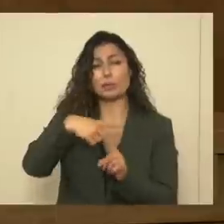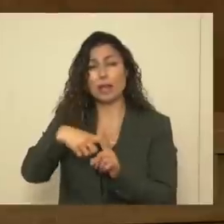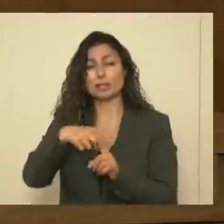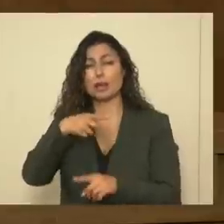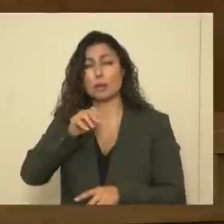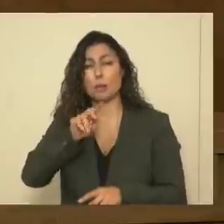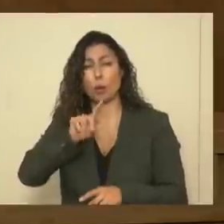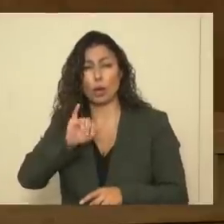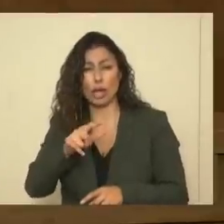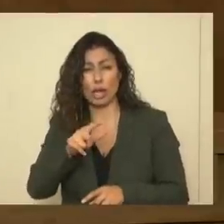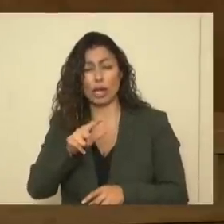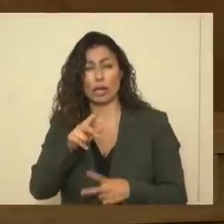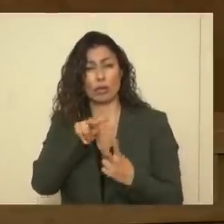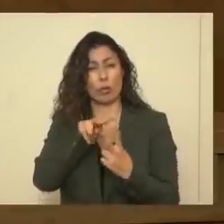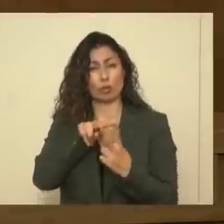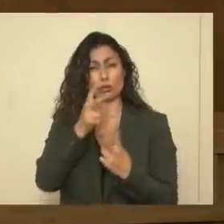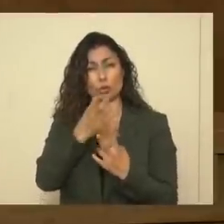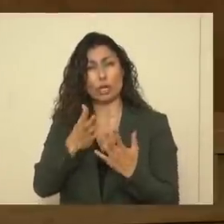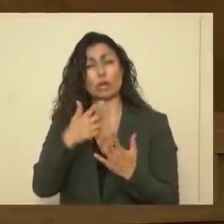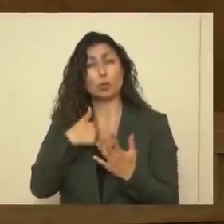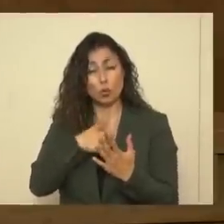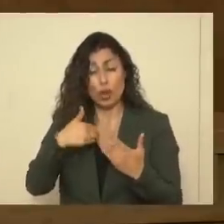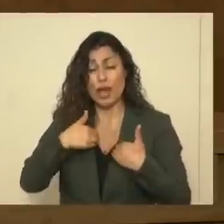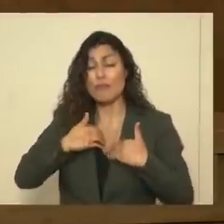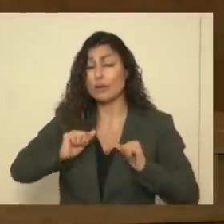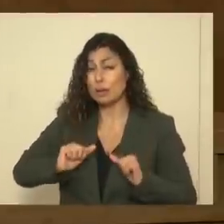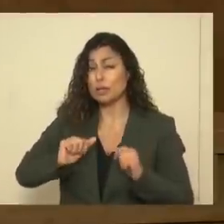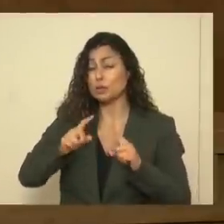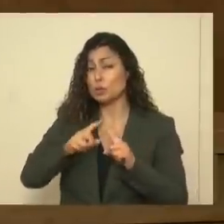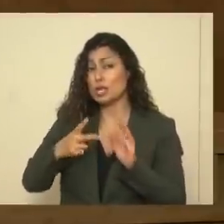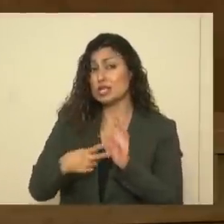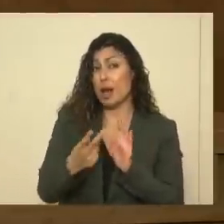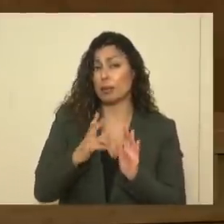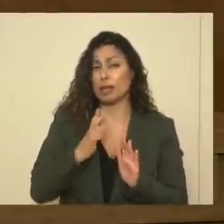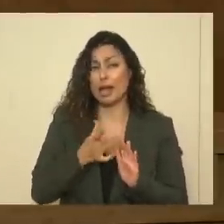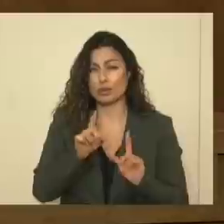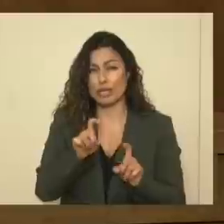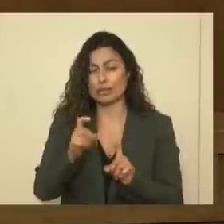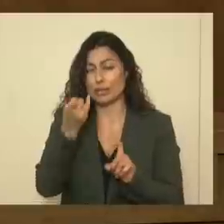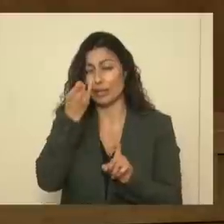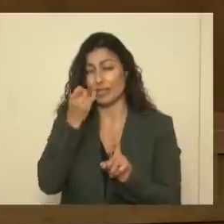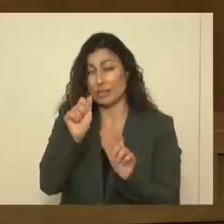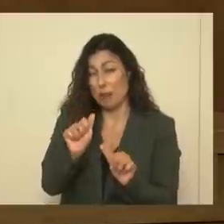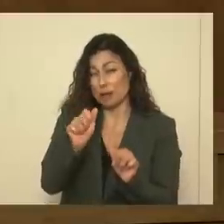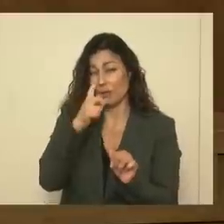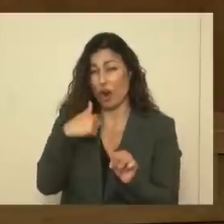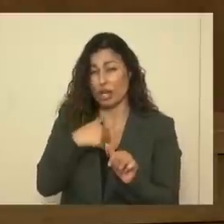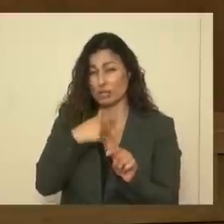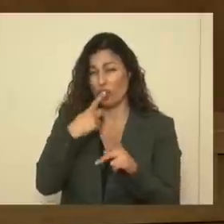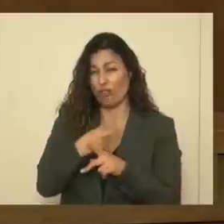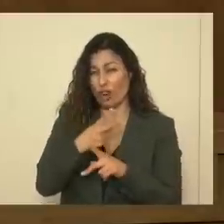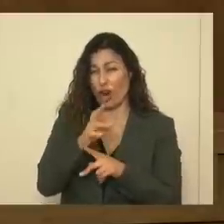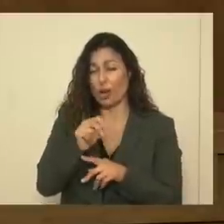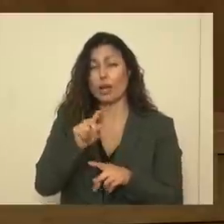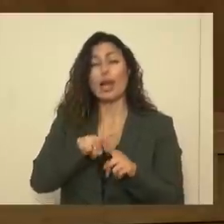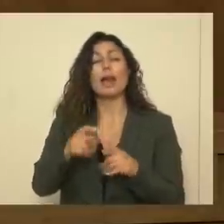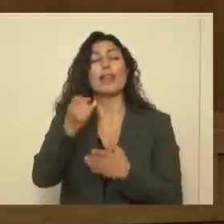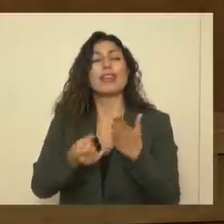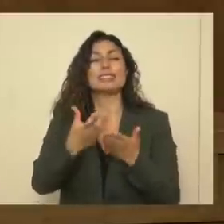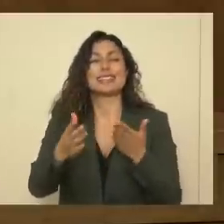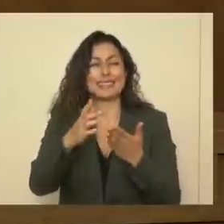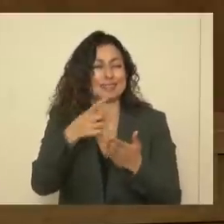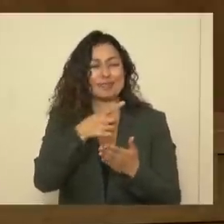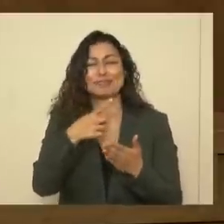opportunity to actually almost double our testing if we can figure that out. And then one last thing on restaurants that